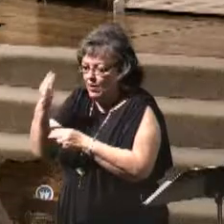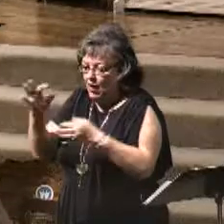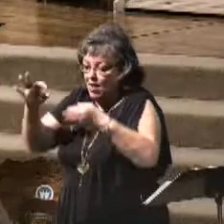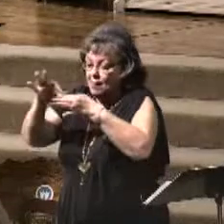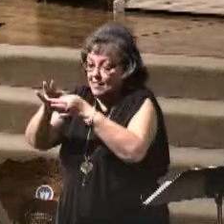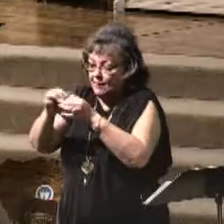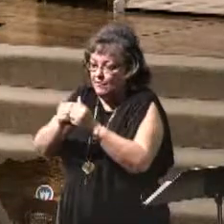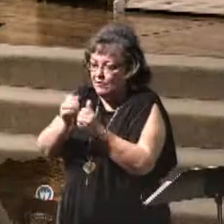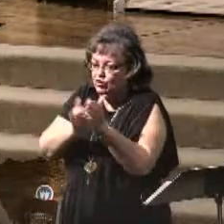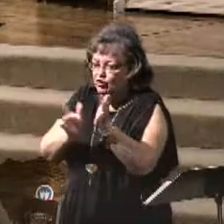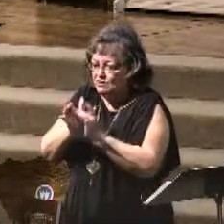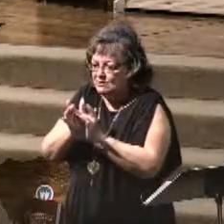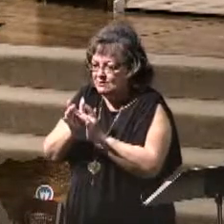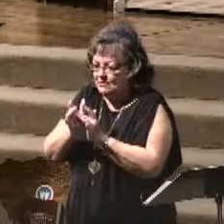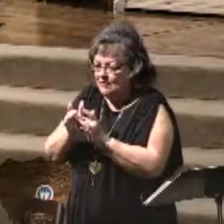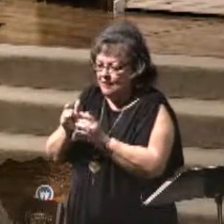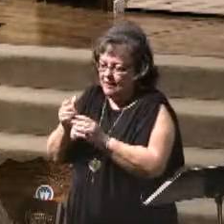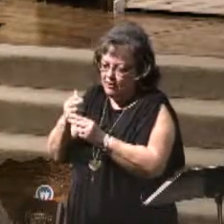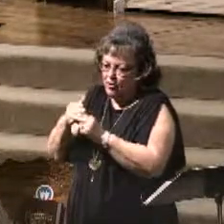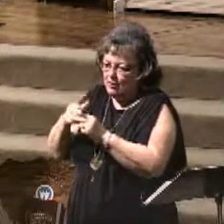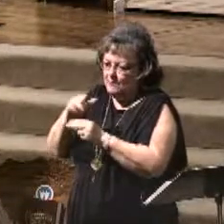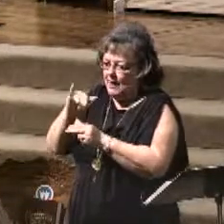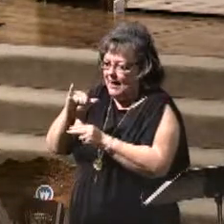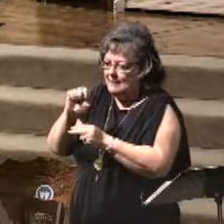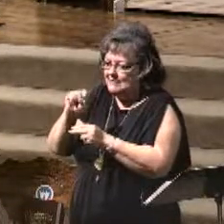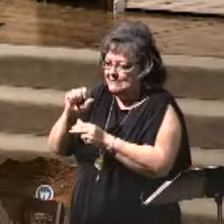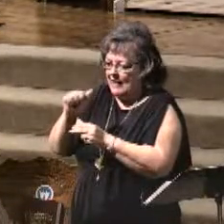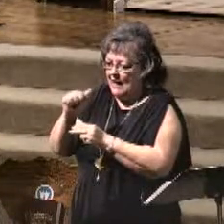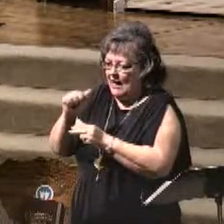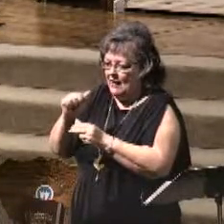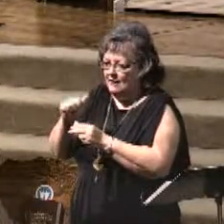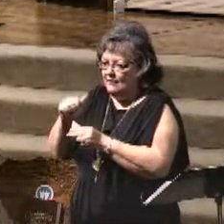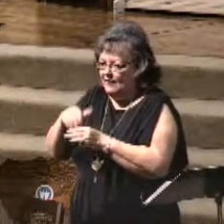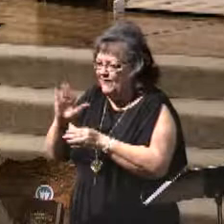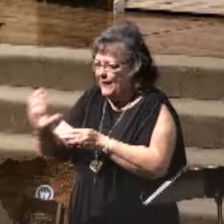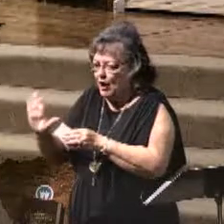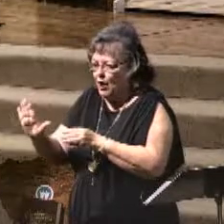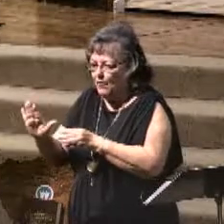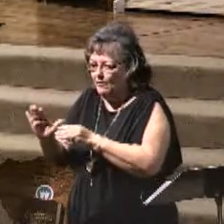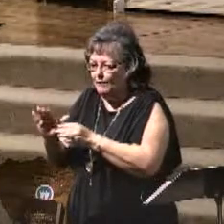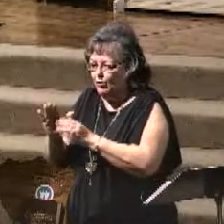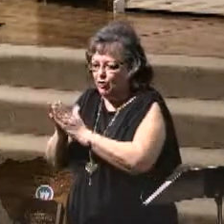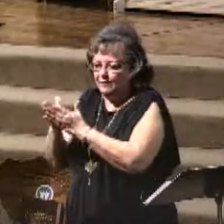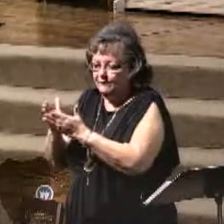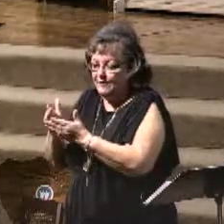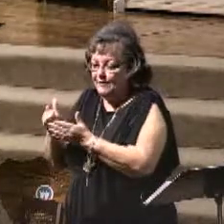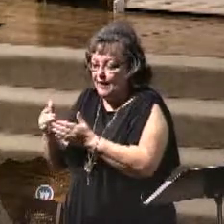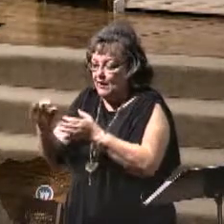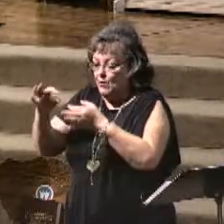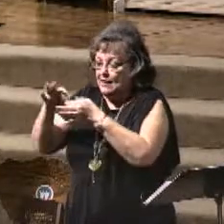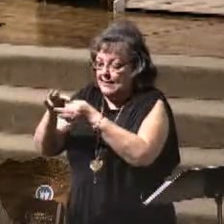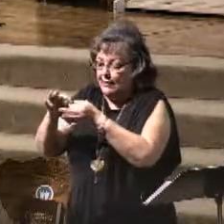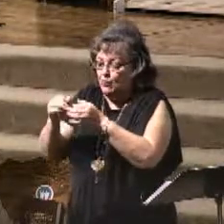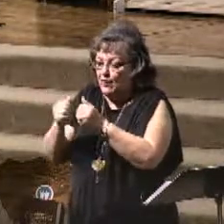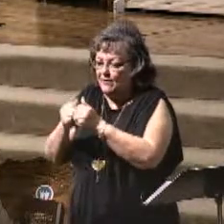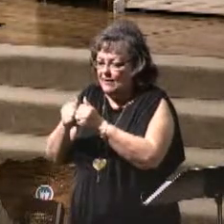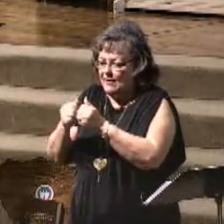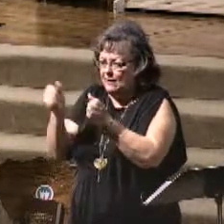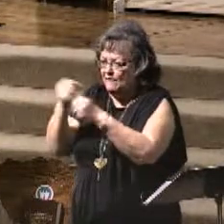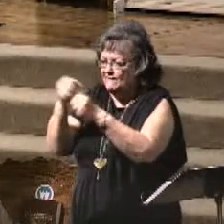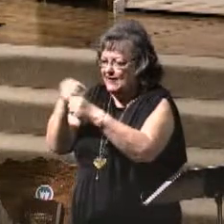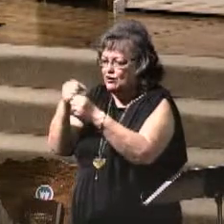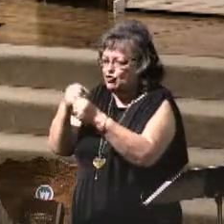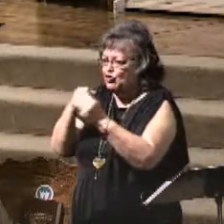They call him Isa. They call him Isa in their book. And they will link up with, and they will fight